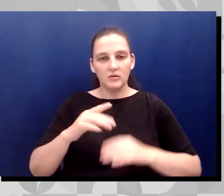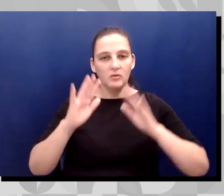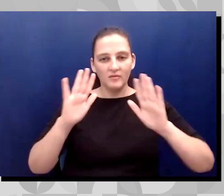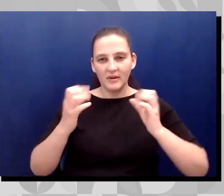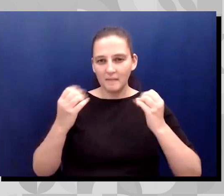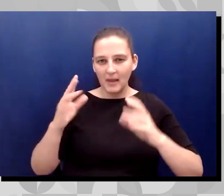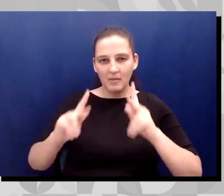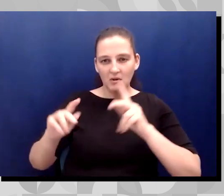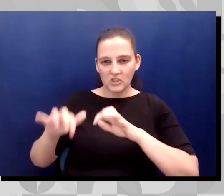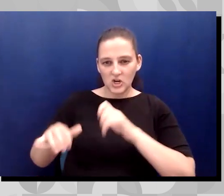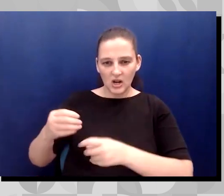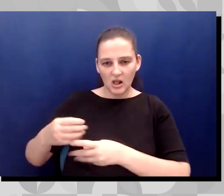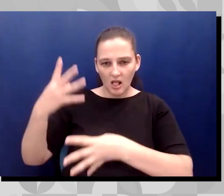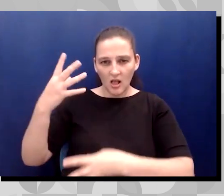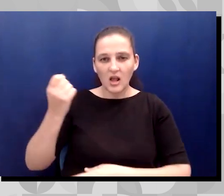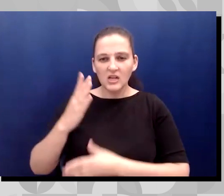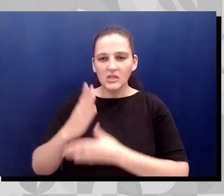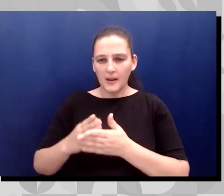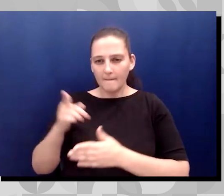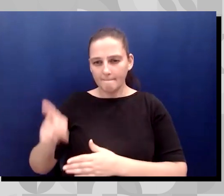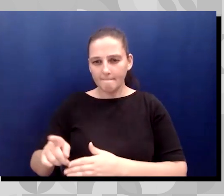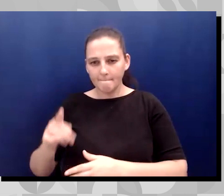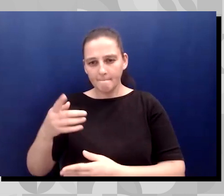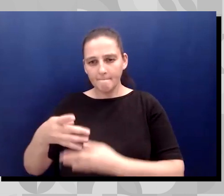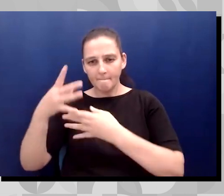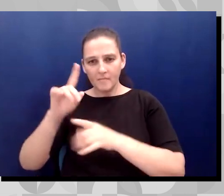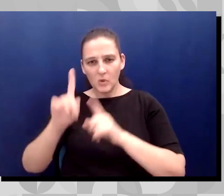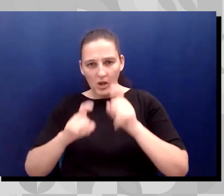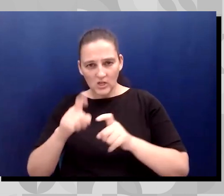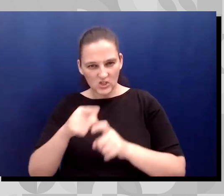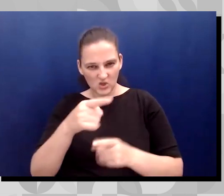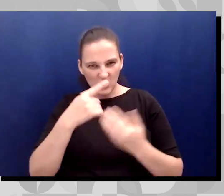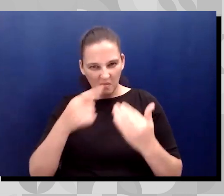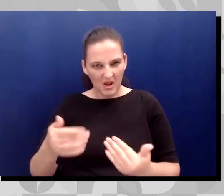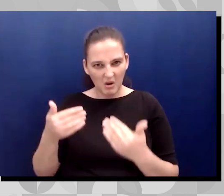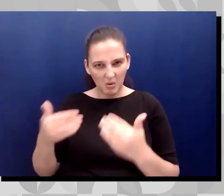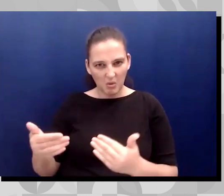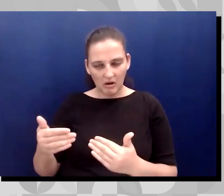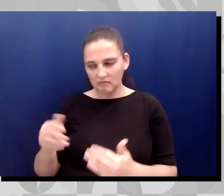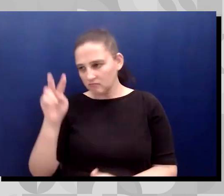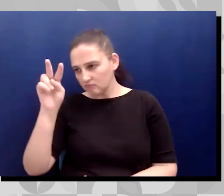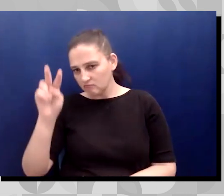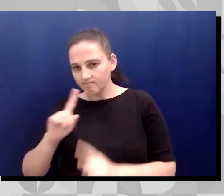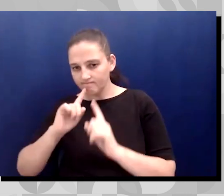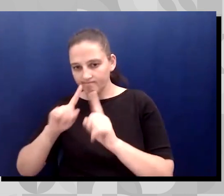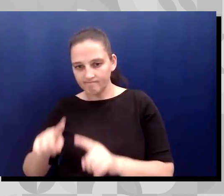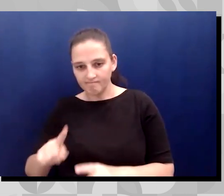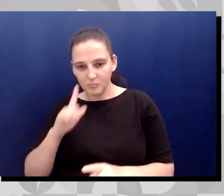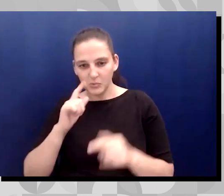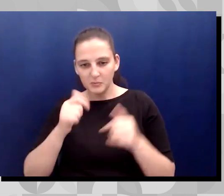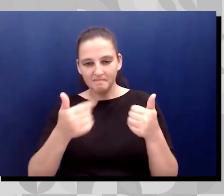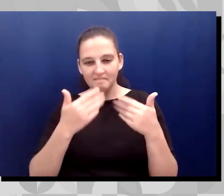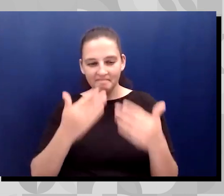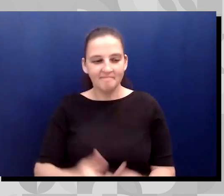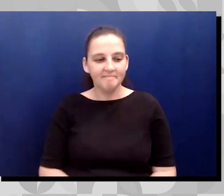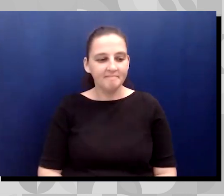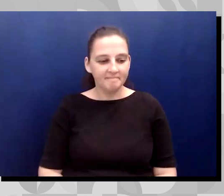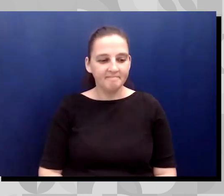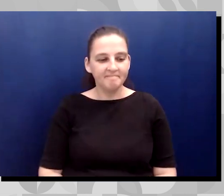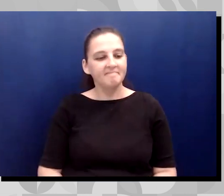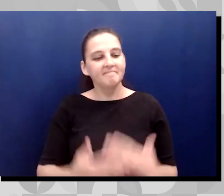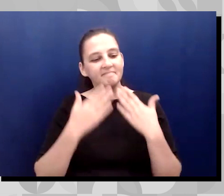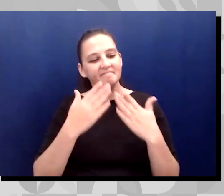questions in the chat box doc. So if you're able to go in there and, um, look at some of those, that'd be, that'd be really helpful. Um, so thank you. Thank you so much